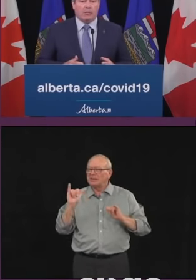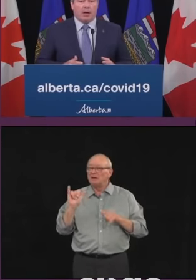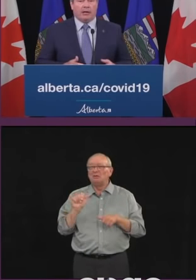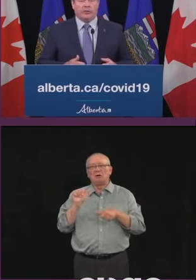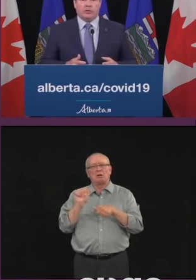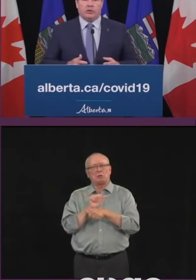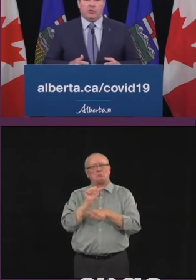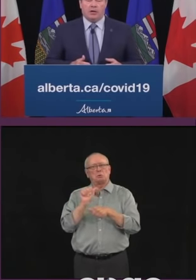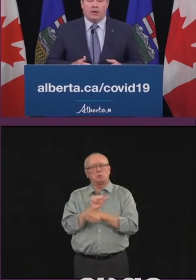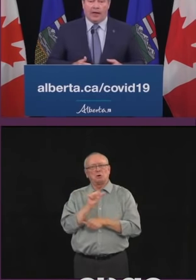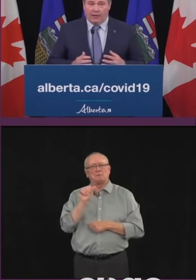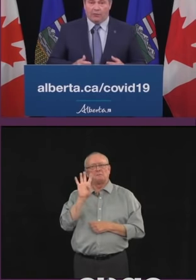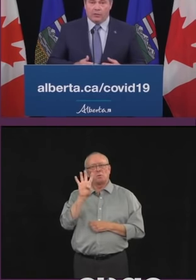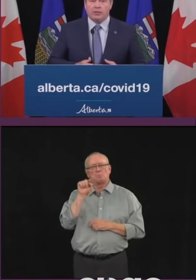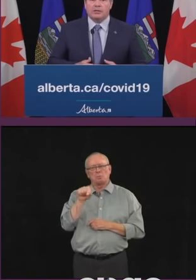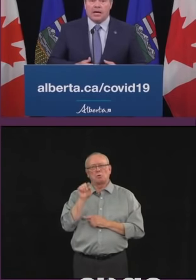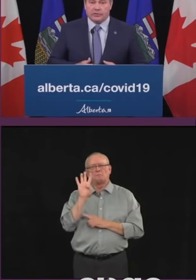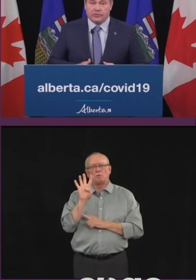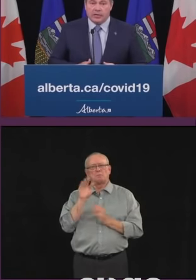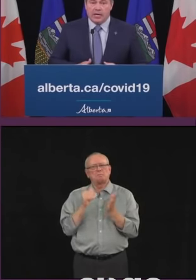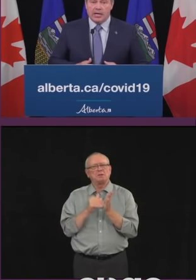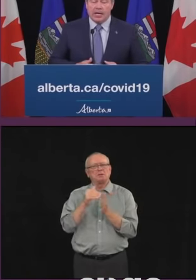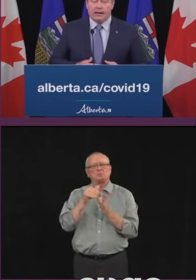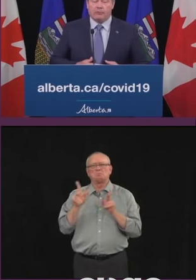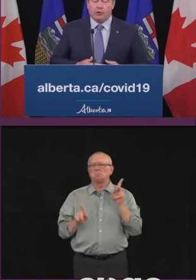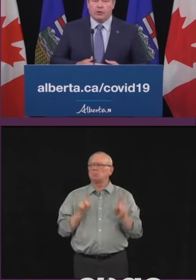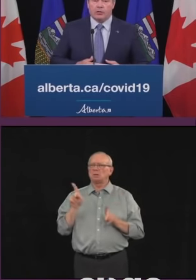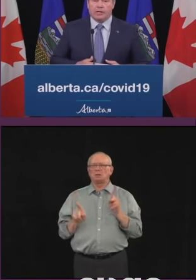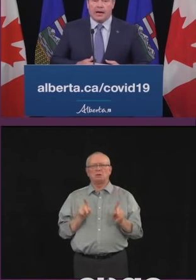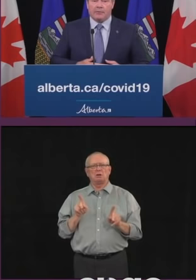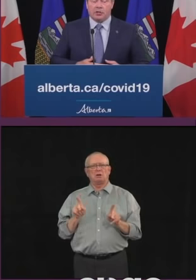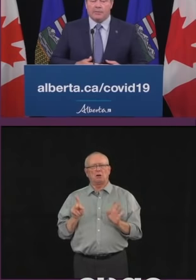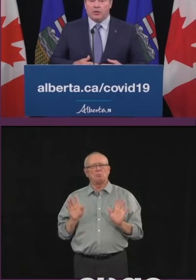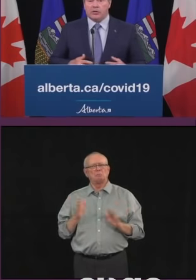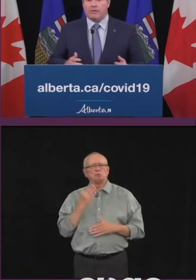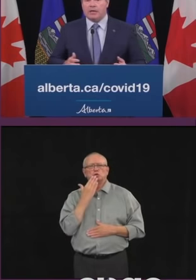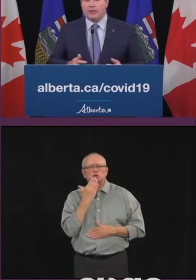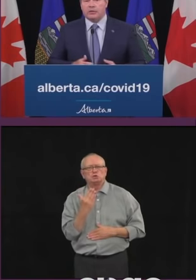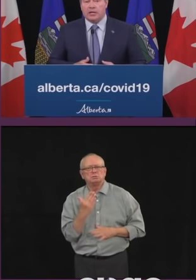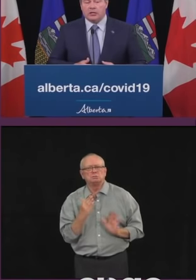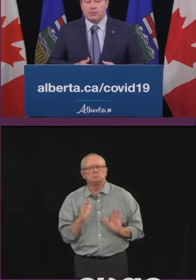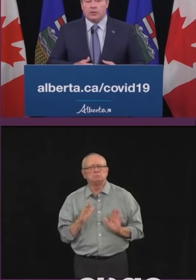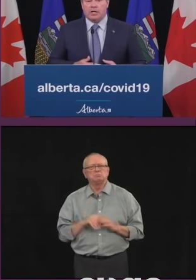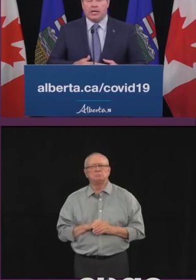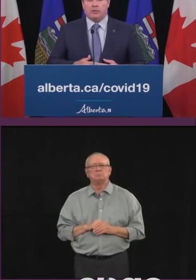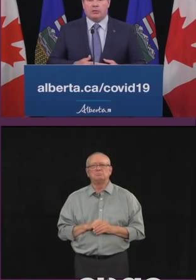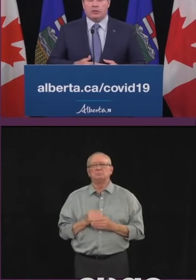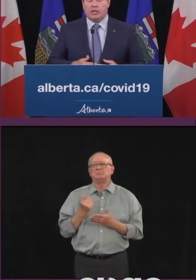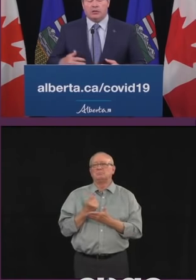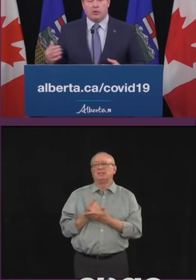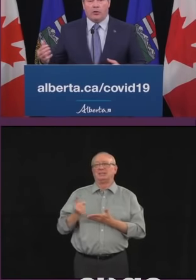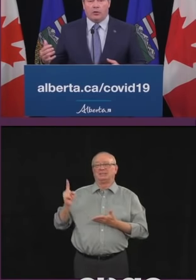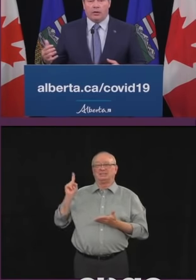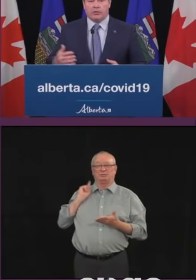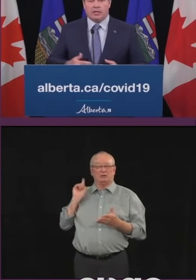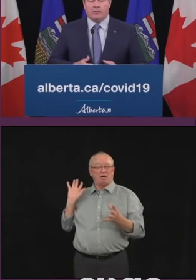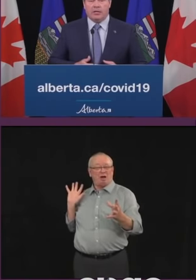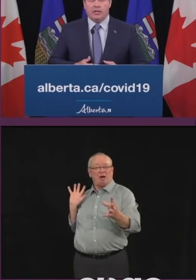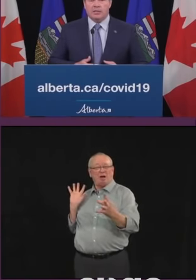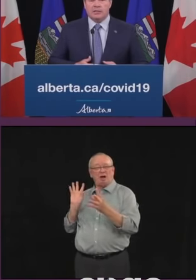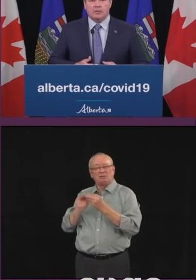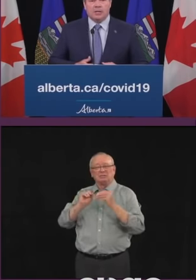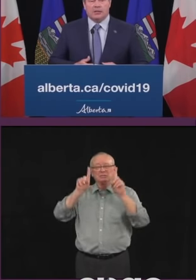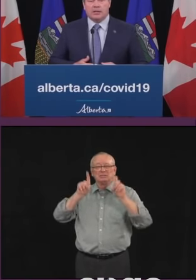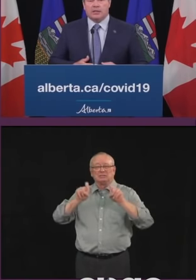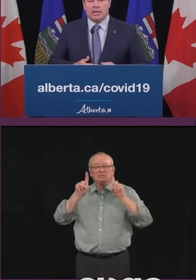reached a milestone of half a million tests and we're currently averaging about 7,000 tests per day during stage 2 although I understand